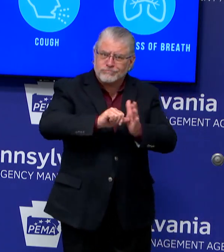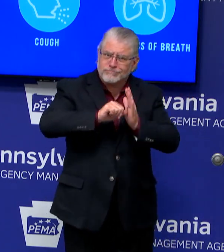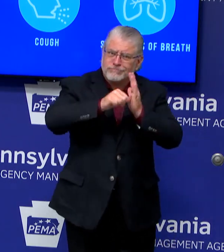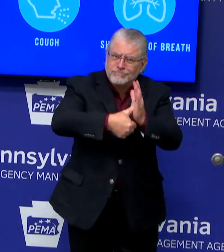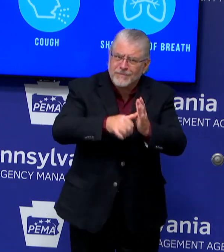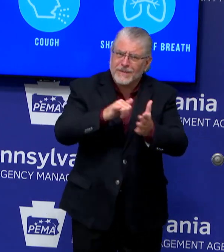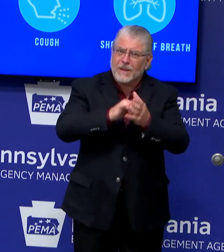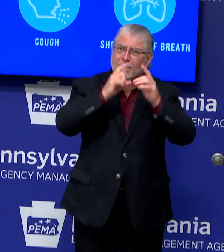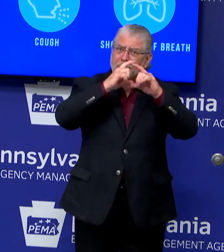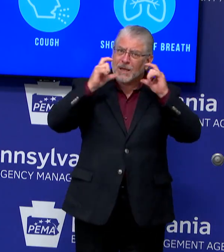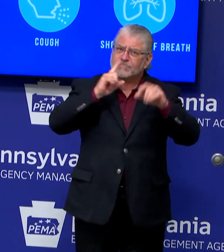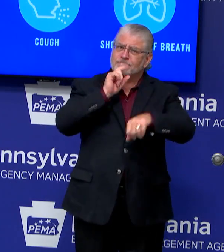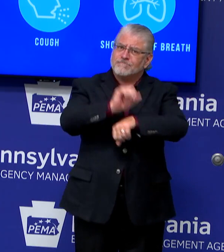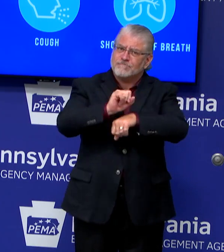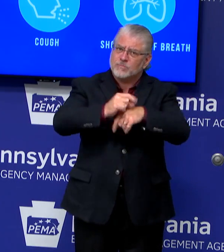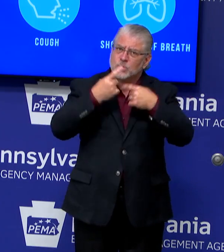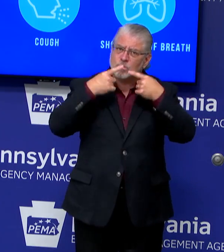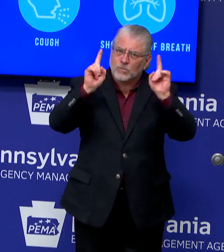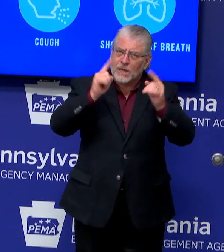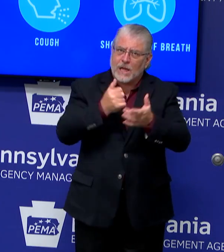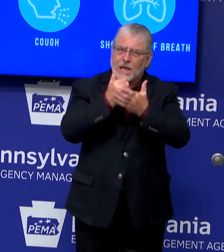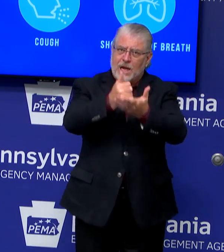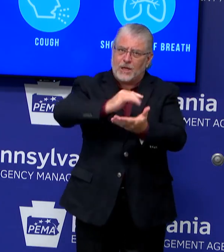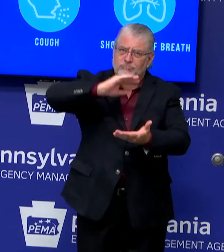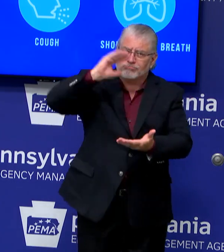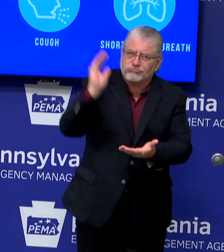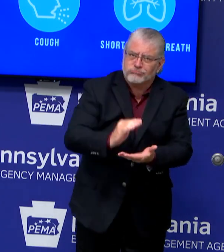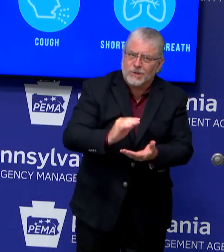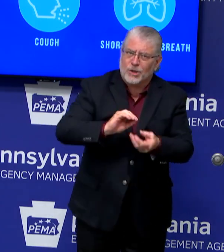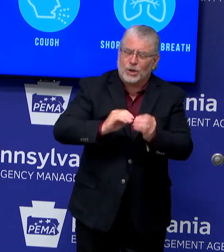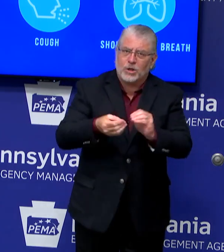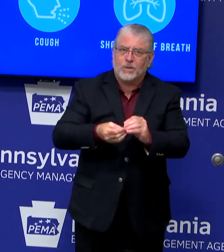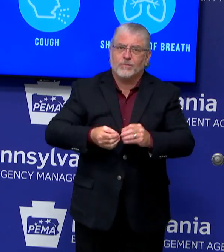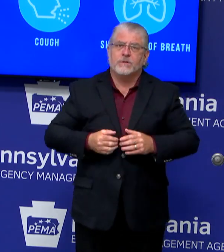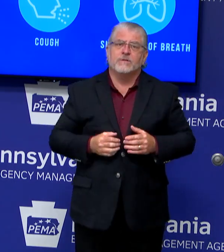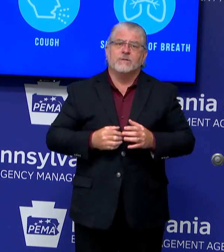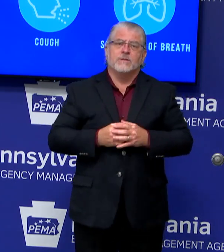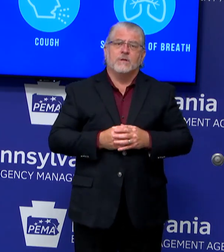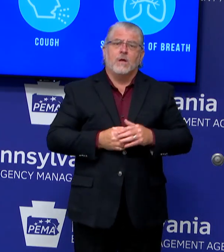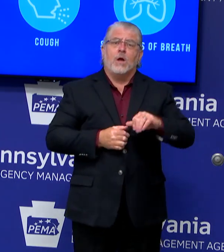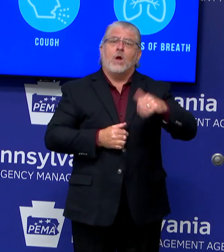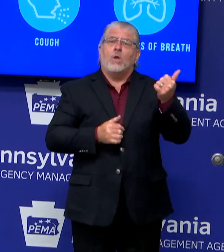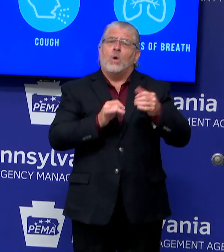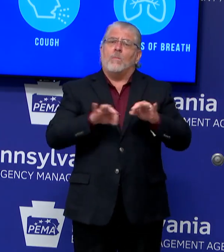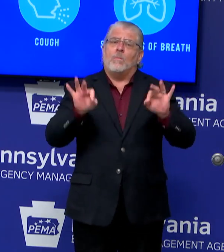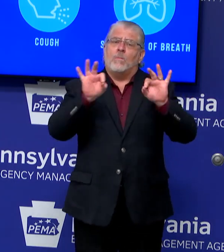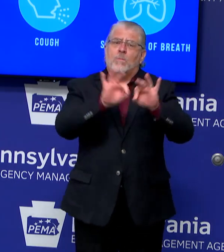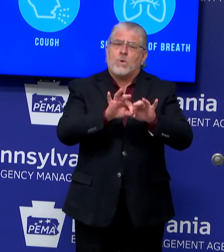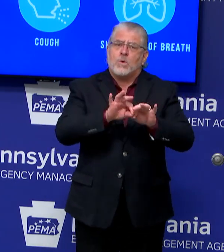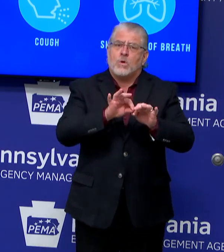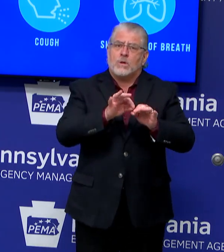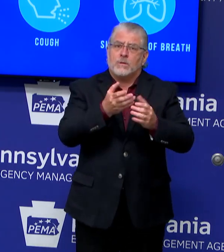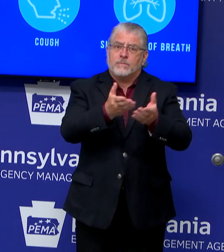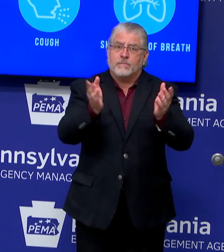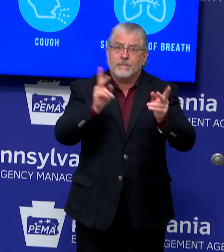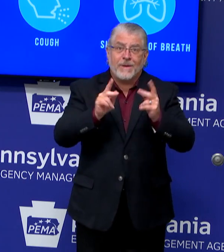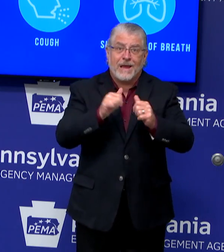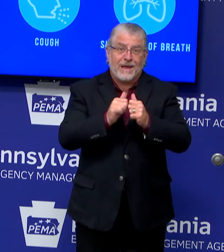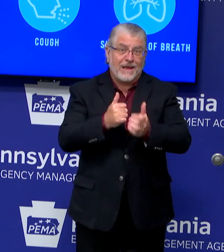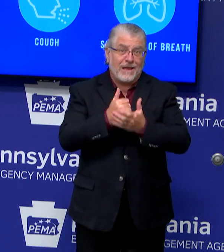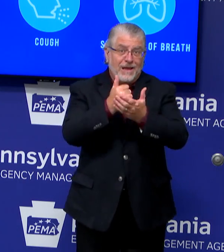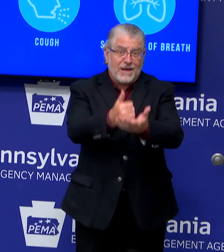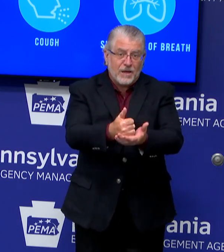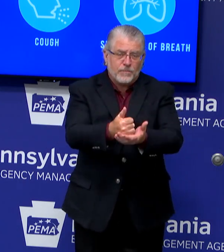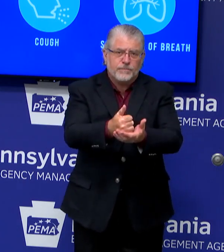in terms of protecting communities. There's another important way, though, that people can help. We know that of the